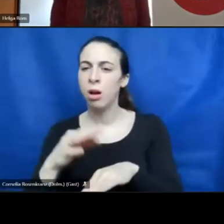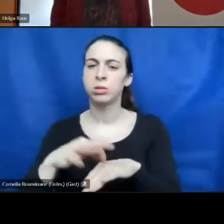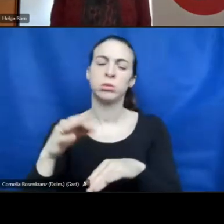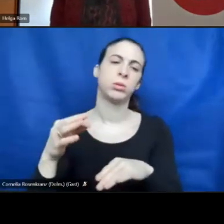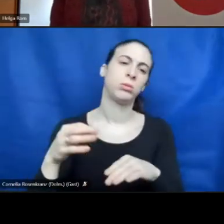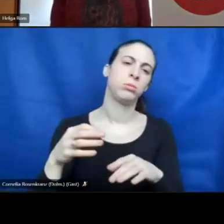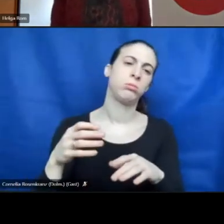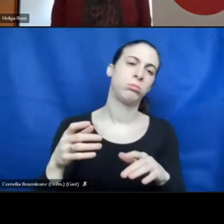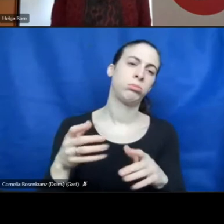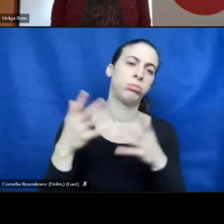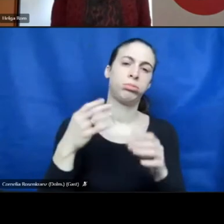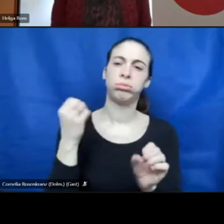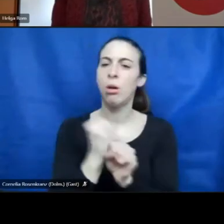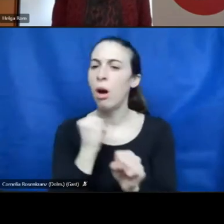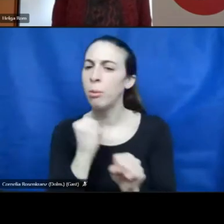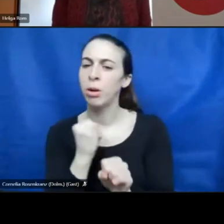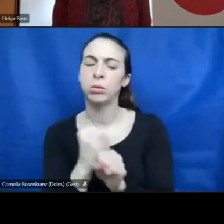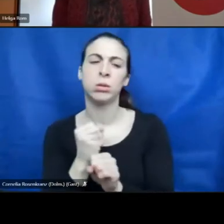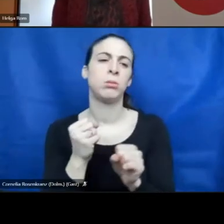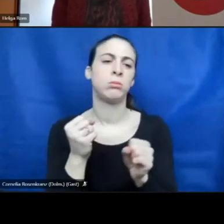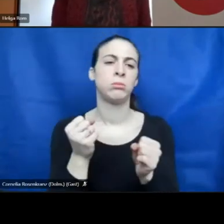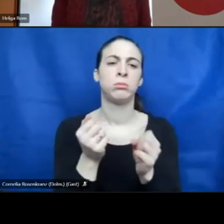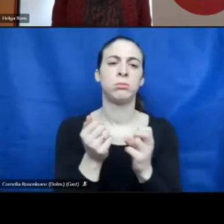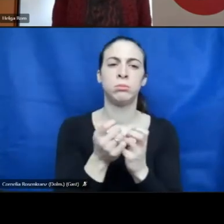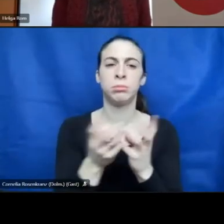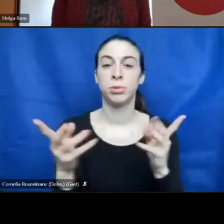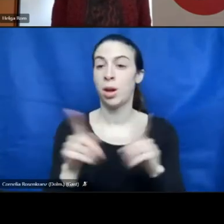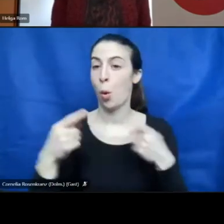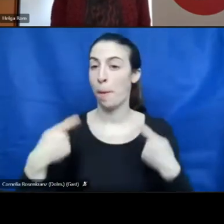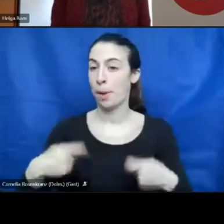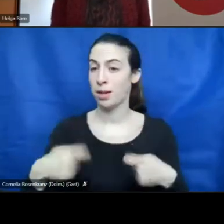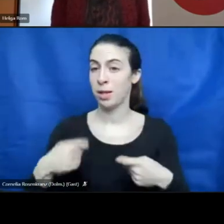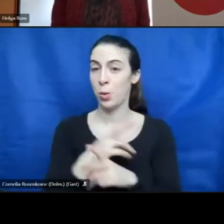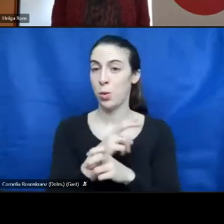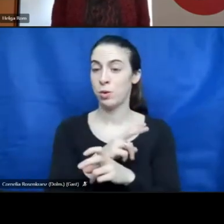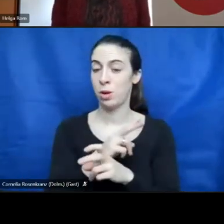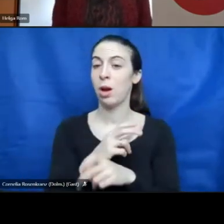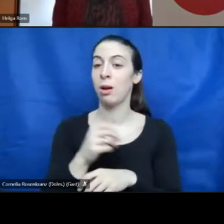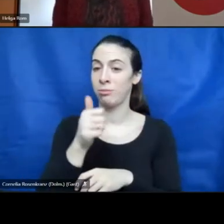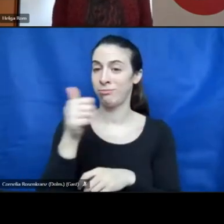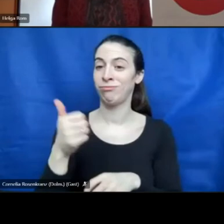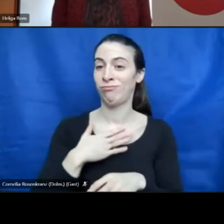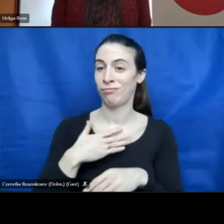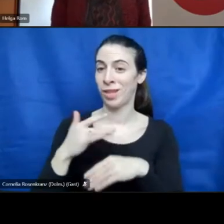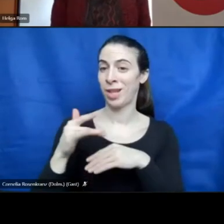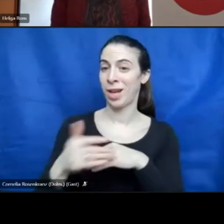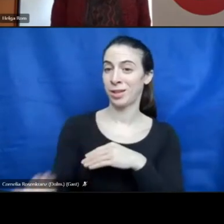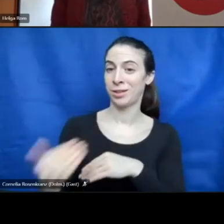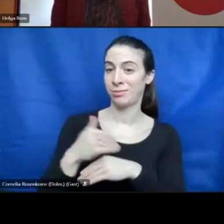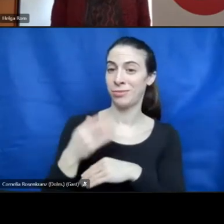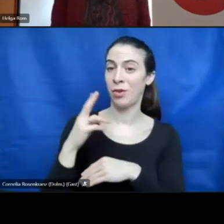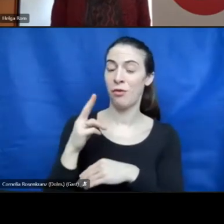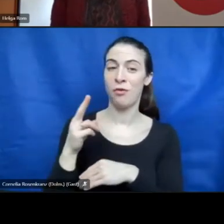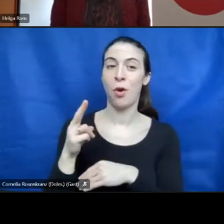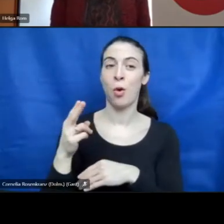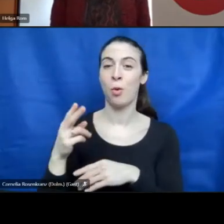workers. Even our president in Austria is one of my guests because he is just